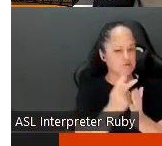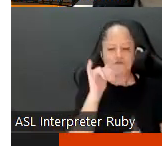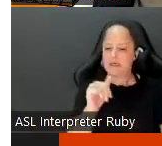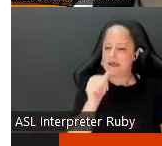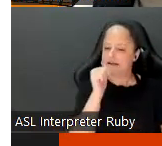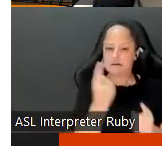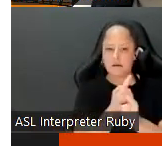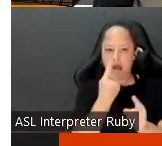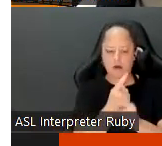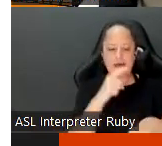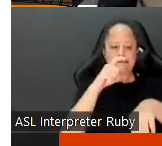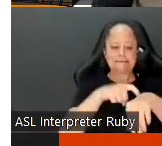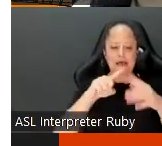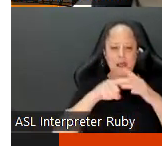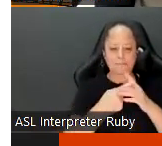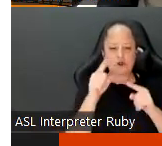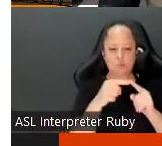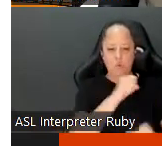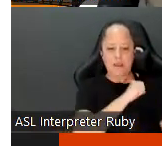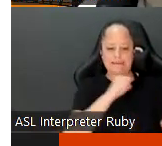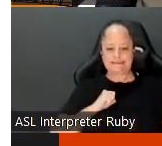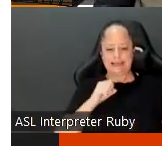starts when the senate president approves